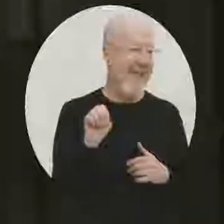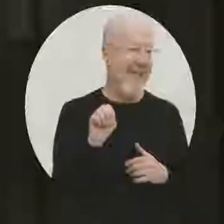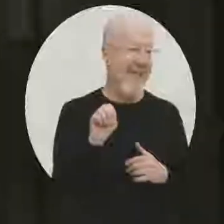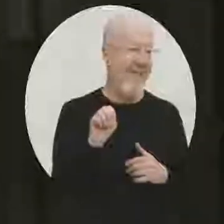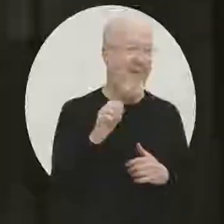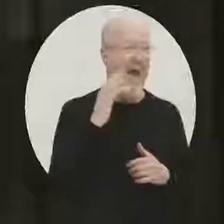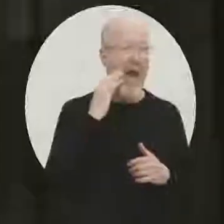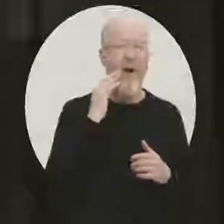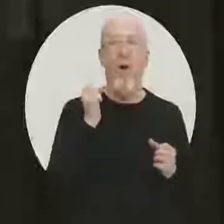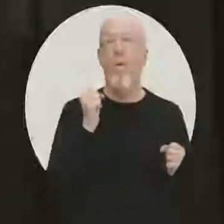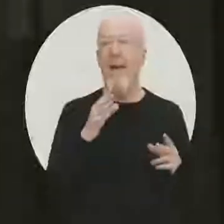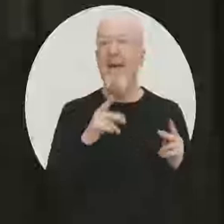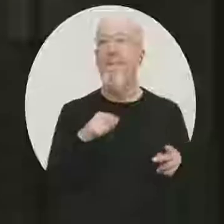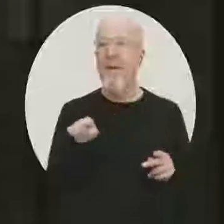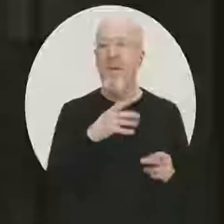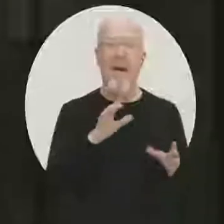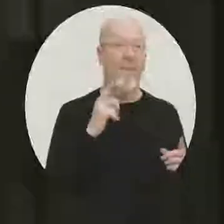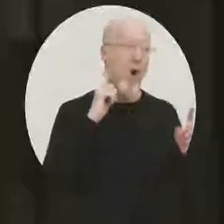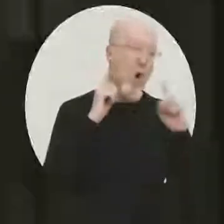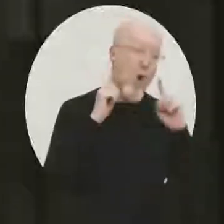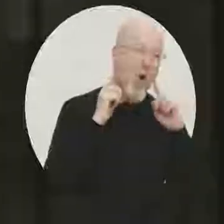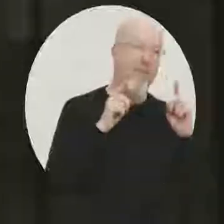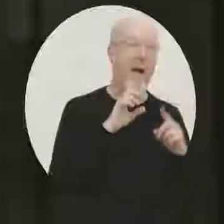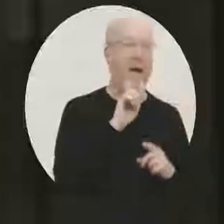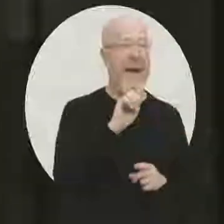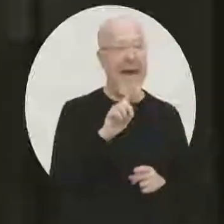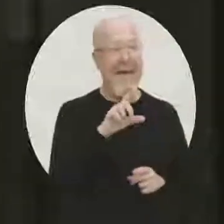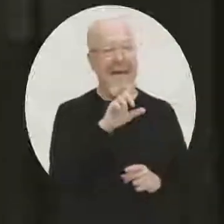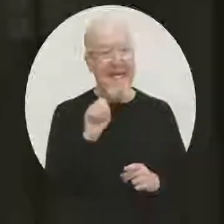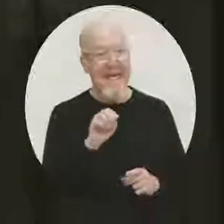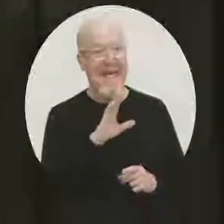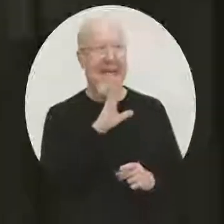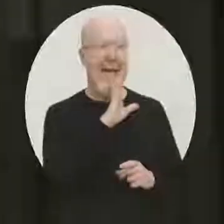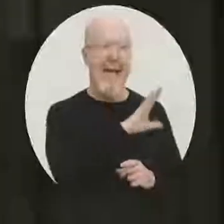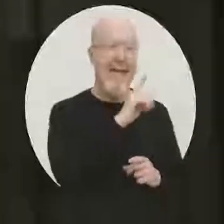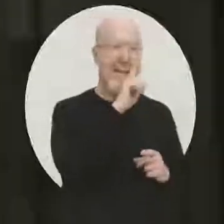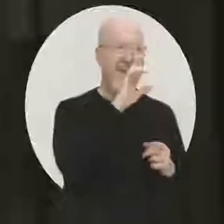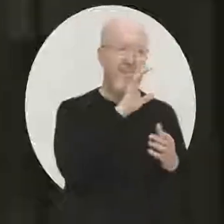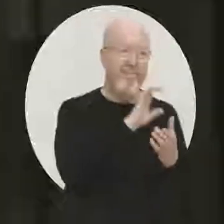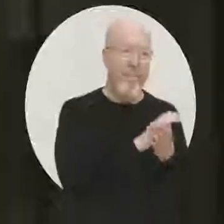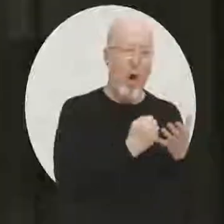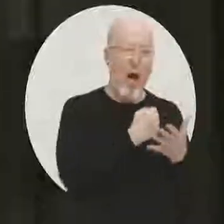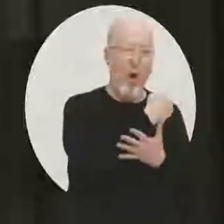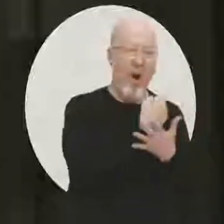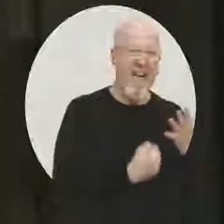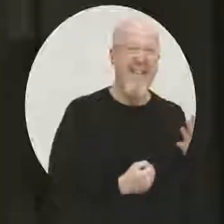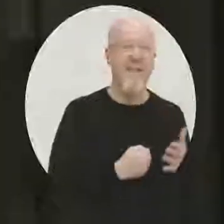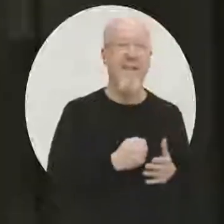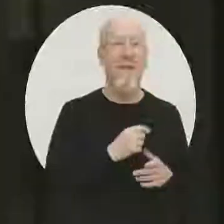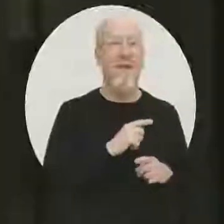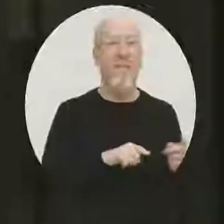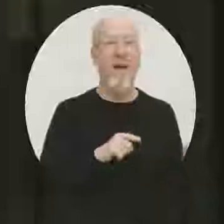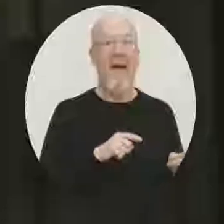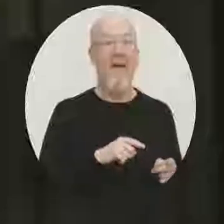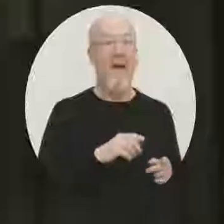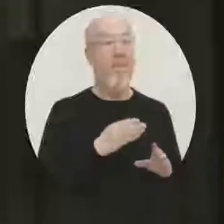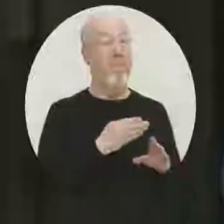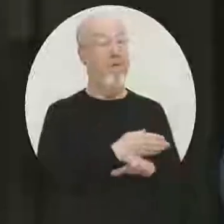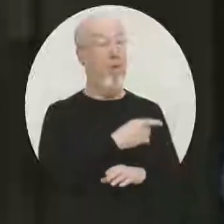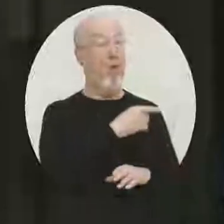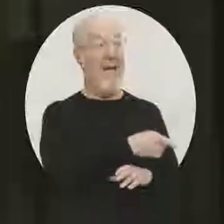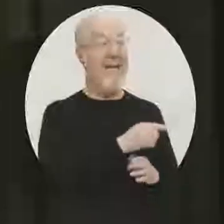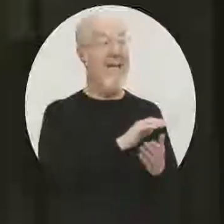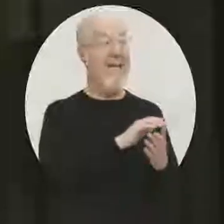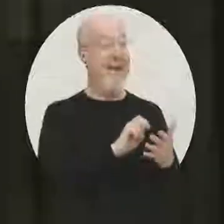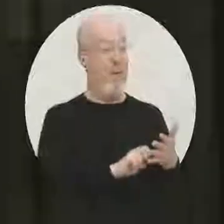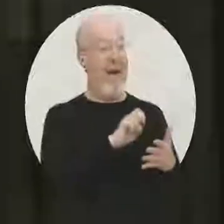lot of people have heard a lot about Mayor Lee's, you know, priorities and focuses. And what people don't know is that when he was city administrator before he became mayor, this